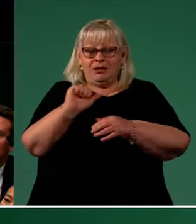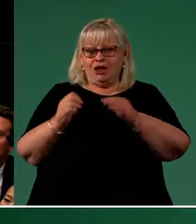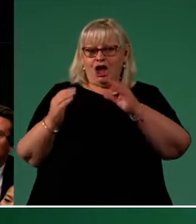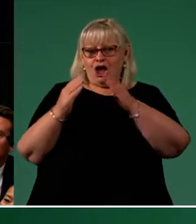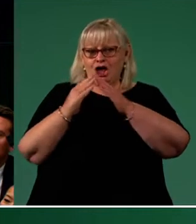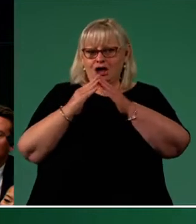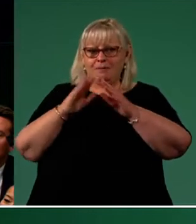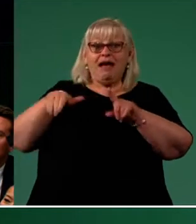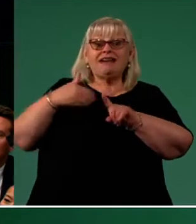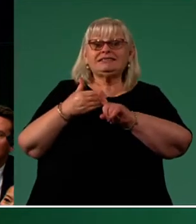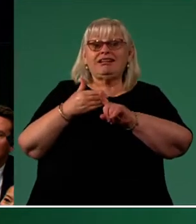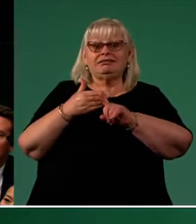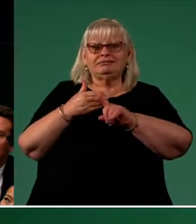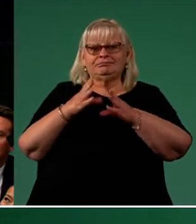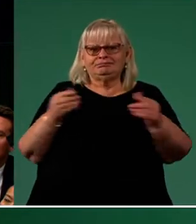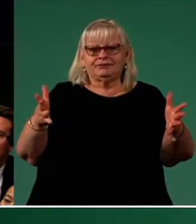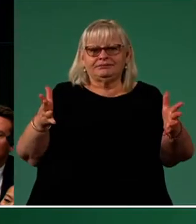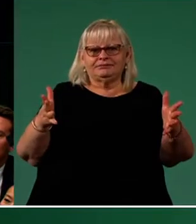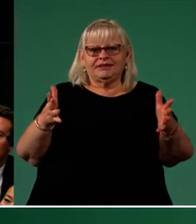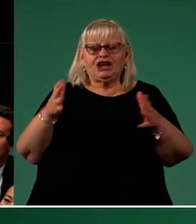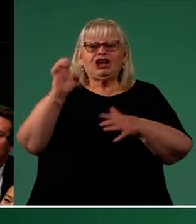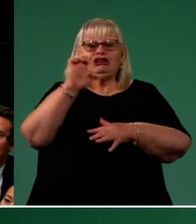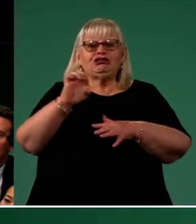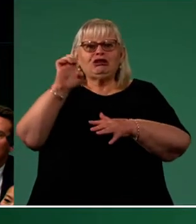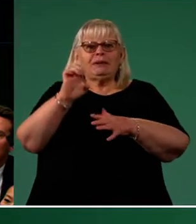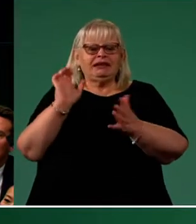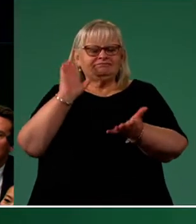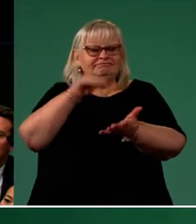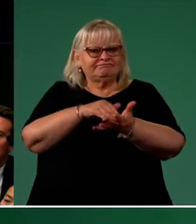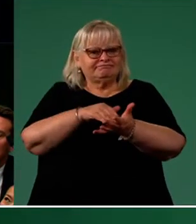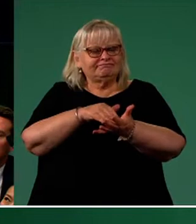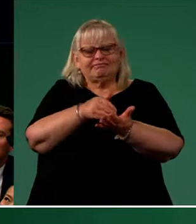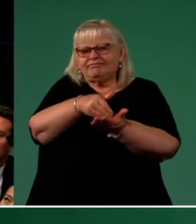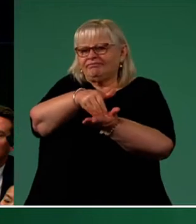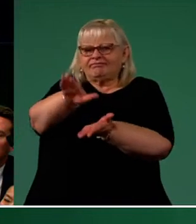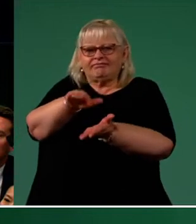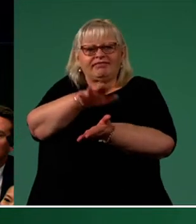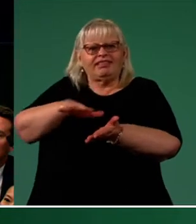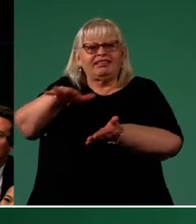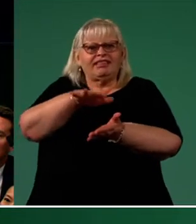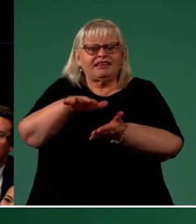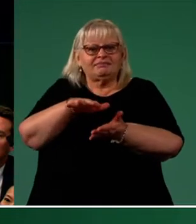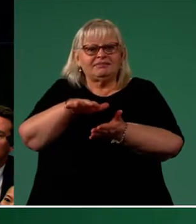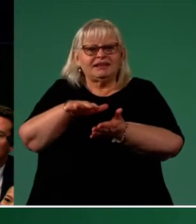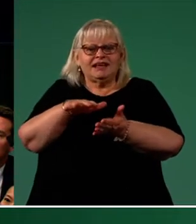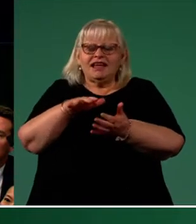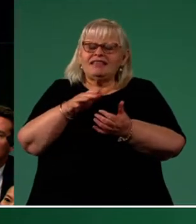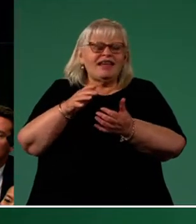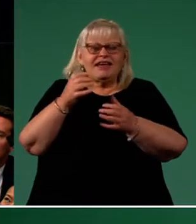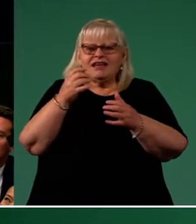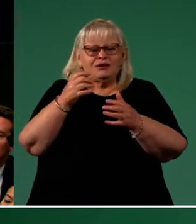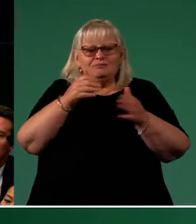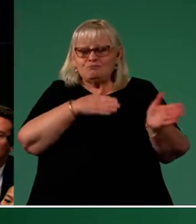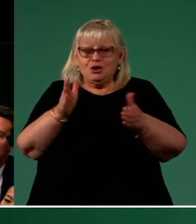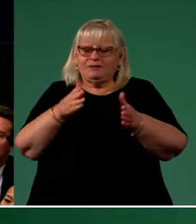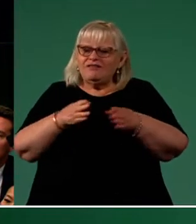until it wasn't. European settlement dispossessed the Wallamuddigal, while an earthwork fort at Parramatta forced them to move